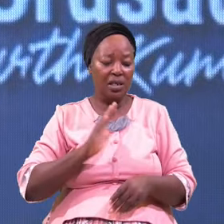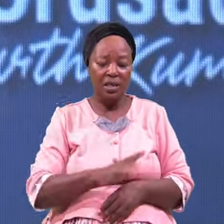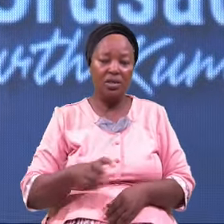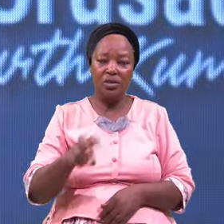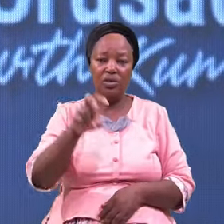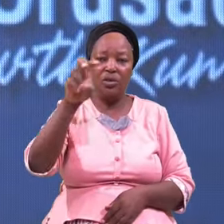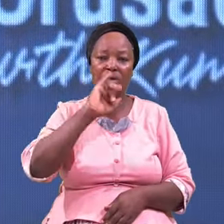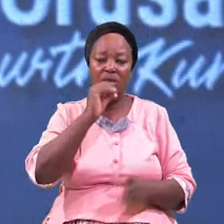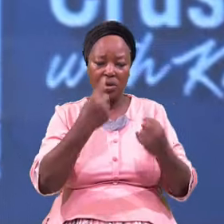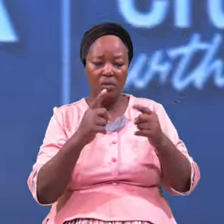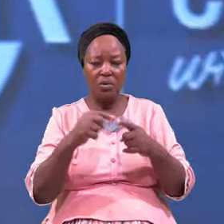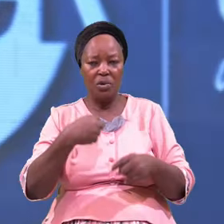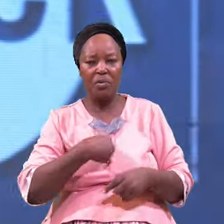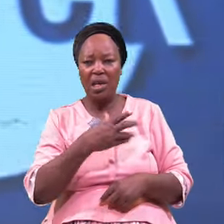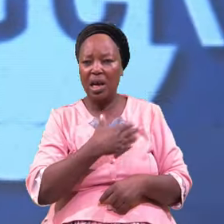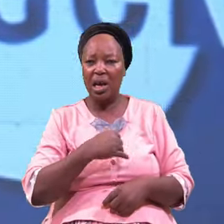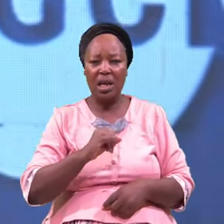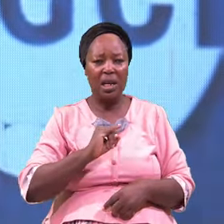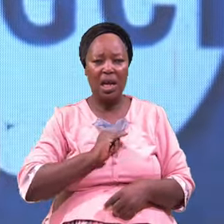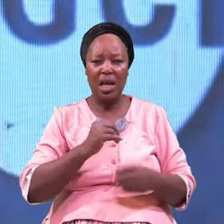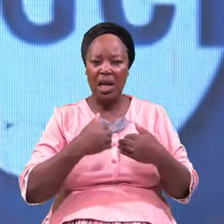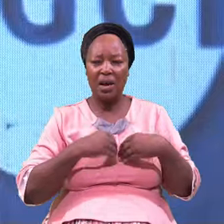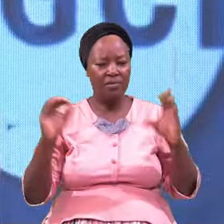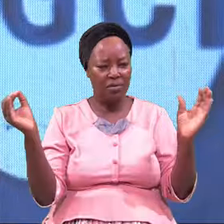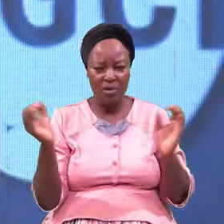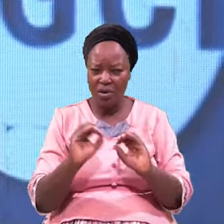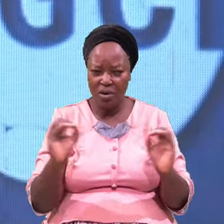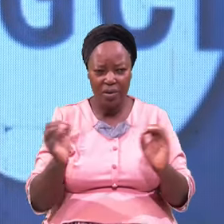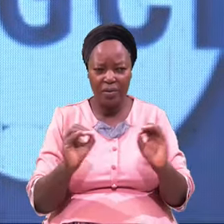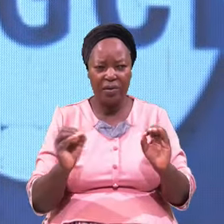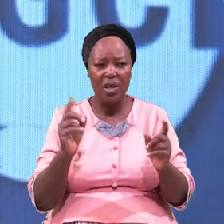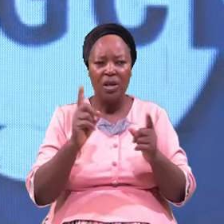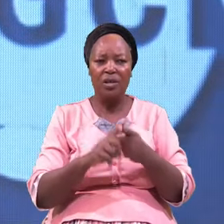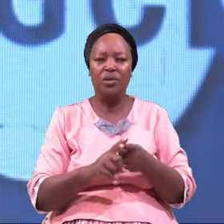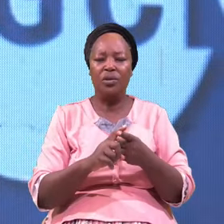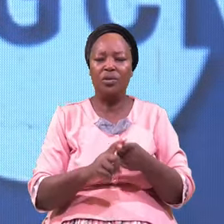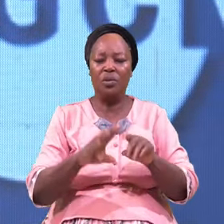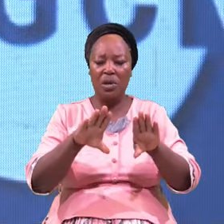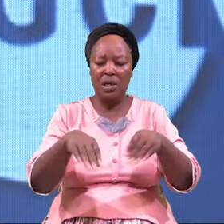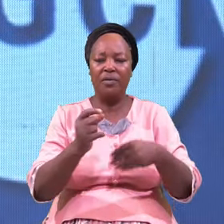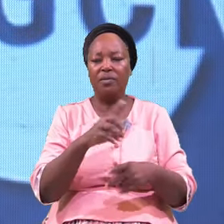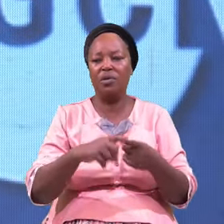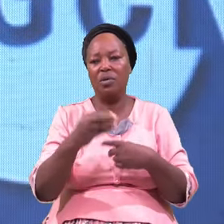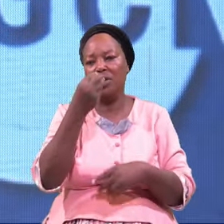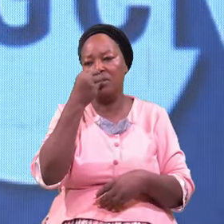Come To Me And I Have Nothing To Search Before Him